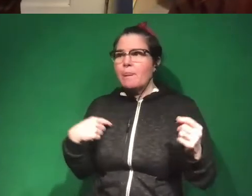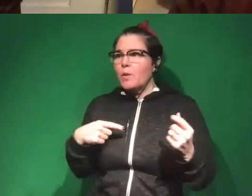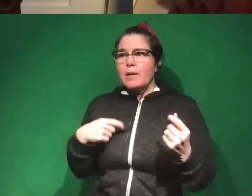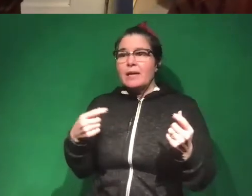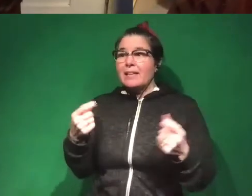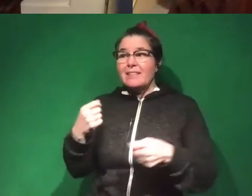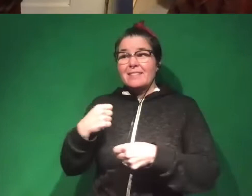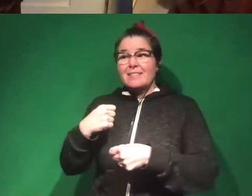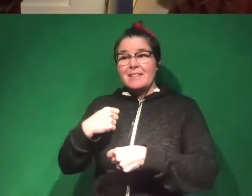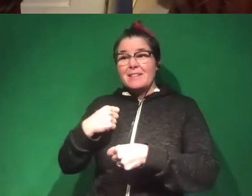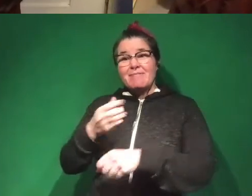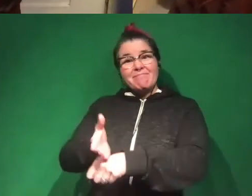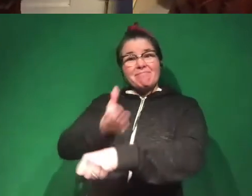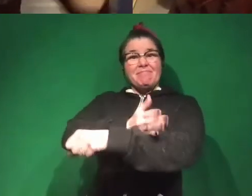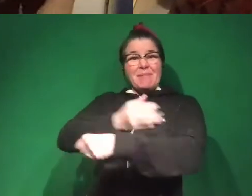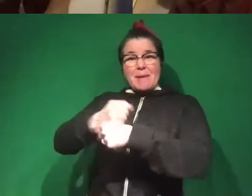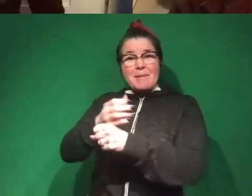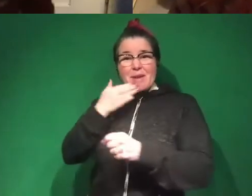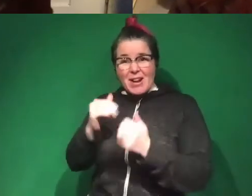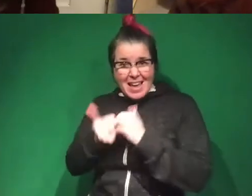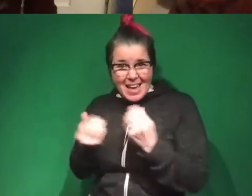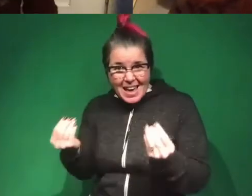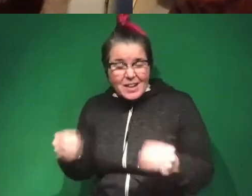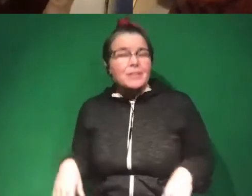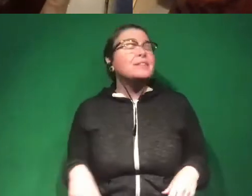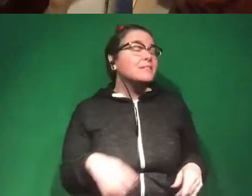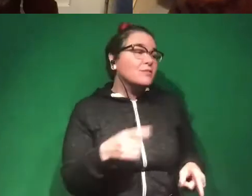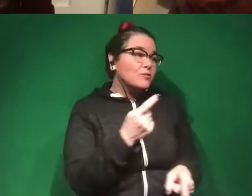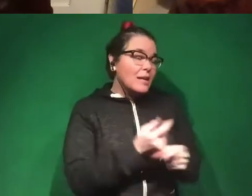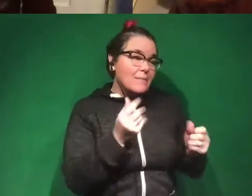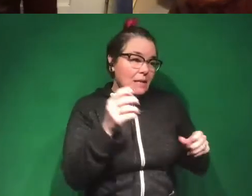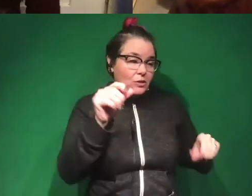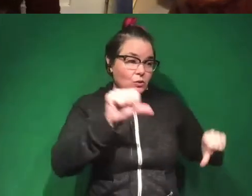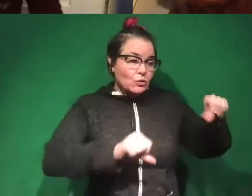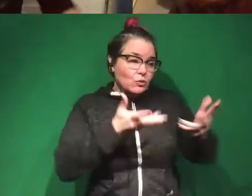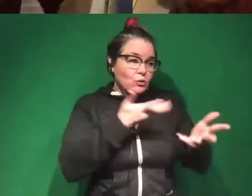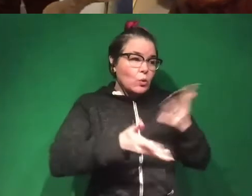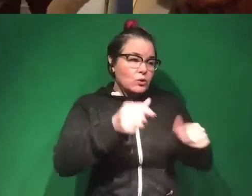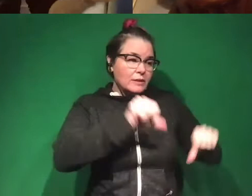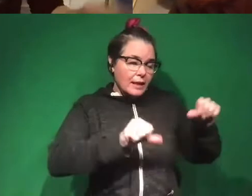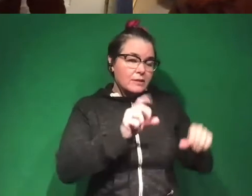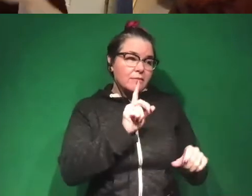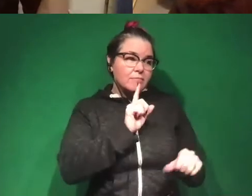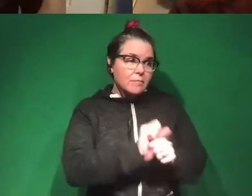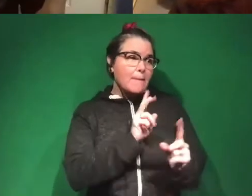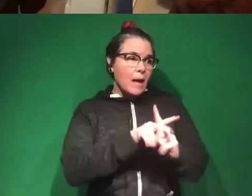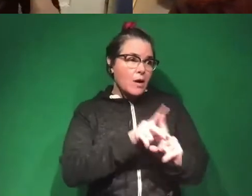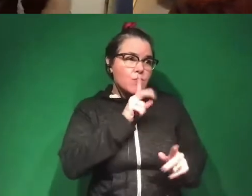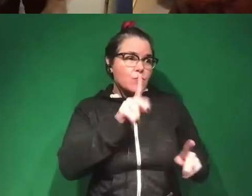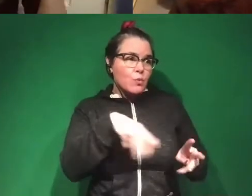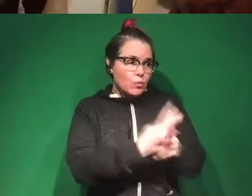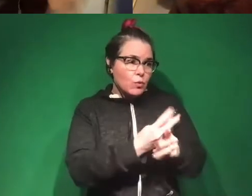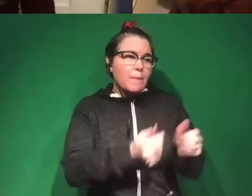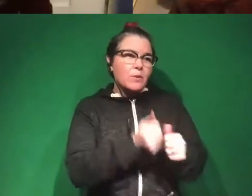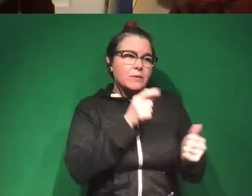more better for us? Yes. Well, I mean, look, a lot of, I mean, a lot of social scientists do apply to the real world. So most of the research